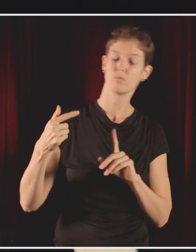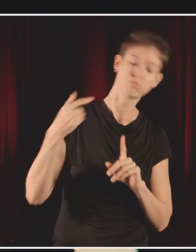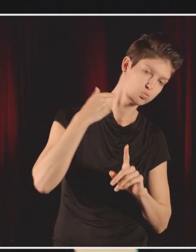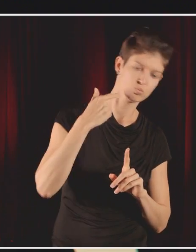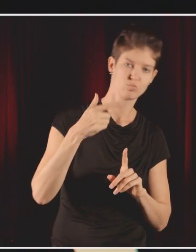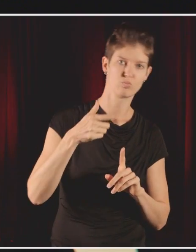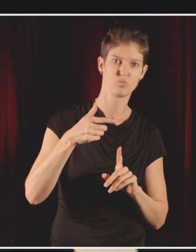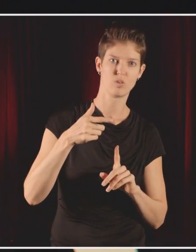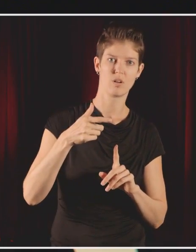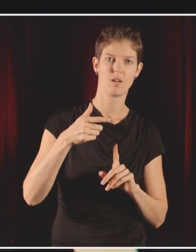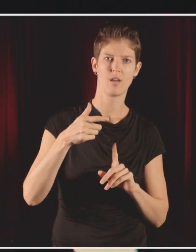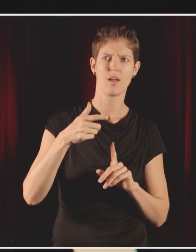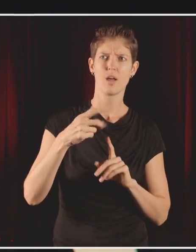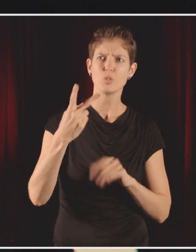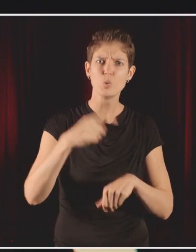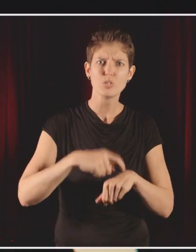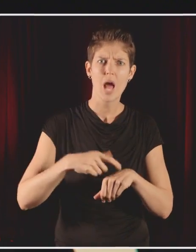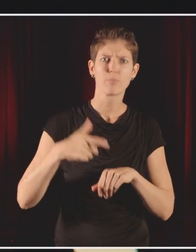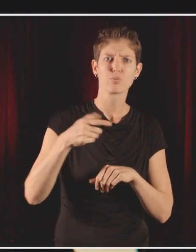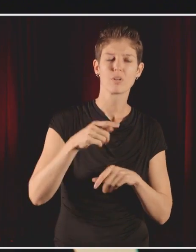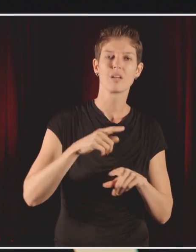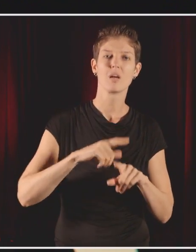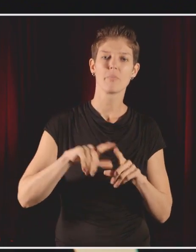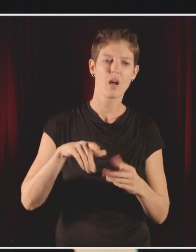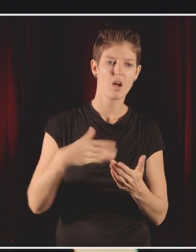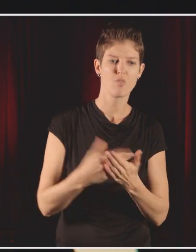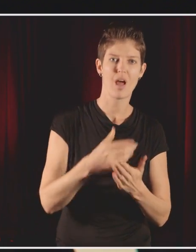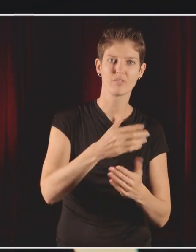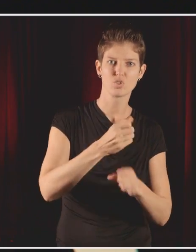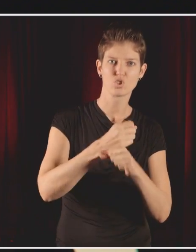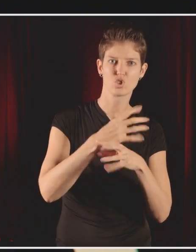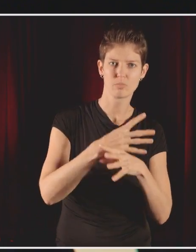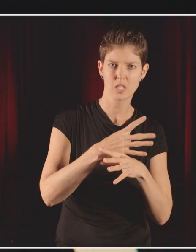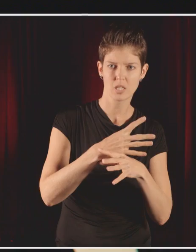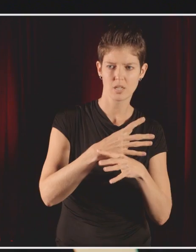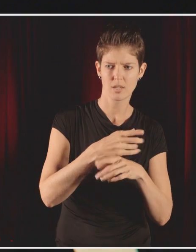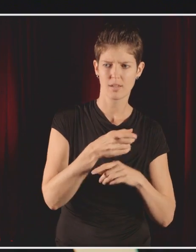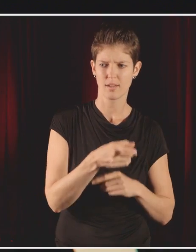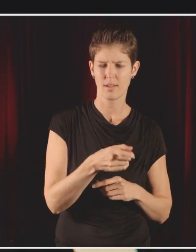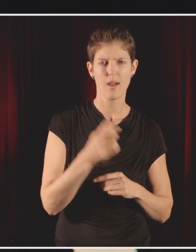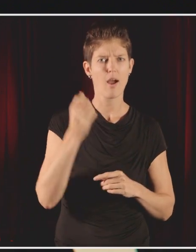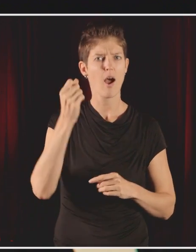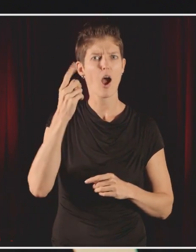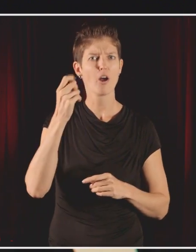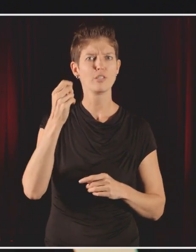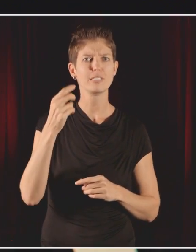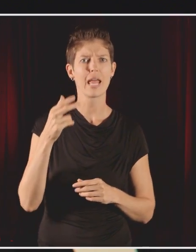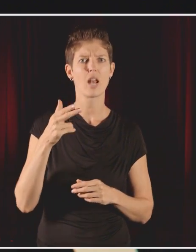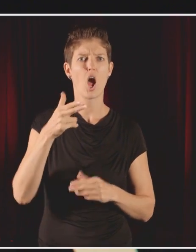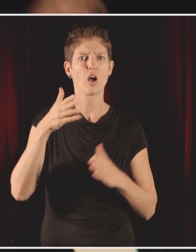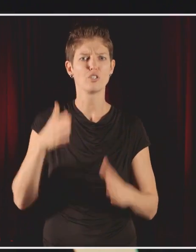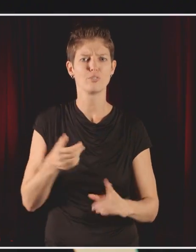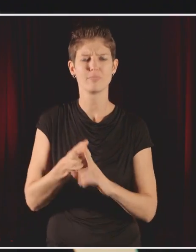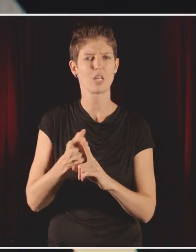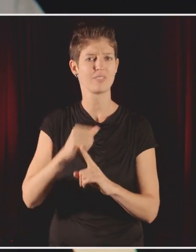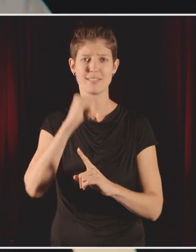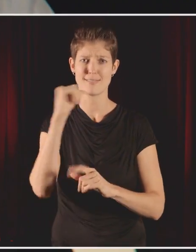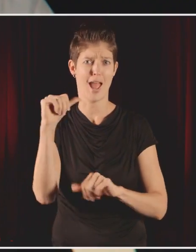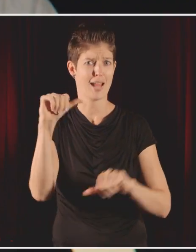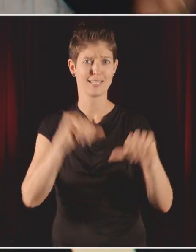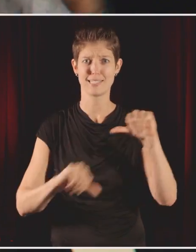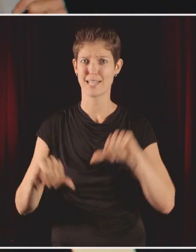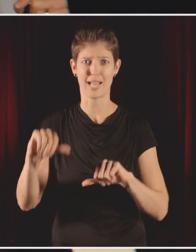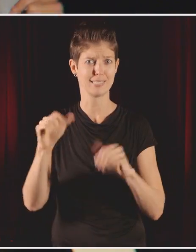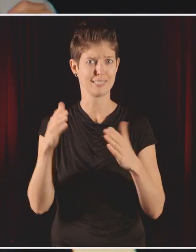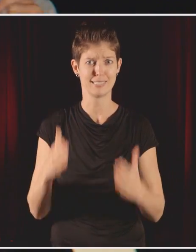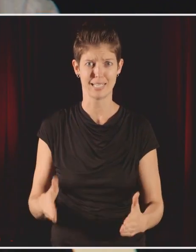around since 1555. Where did the birds go? An African person who wasn't a scientist shot this bird. A German person who wasn't